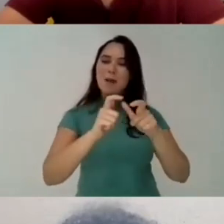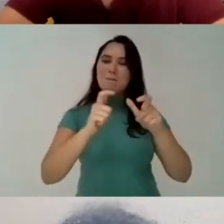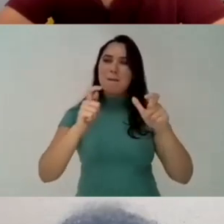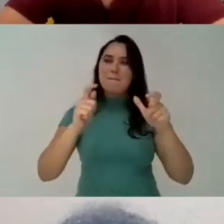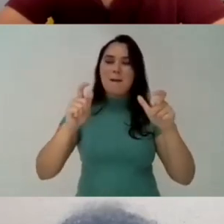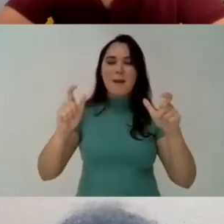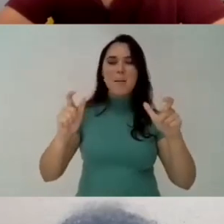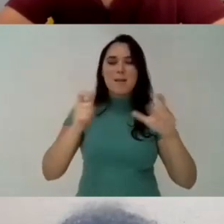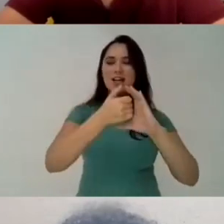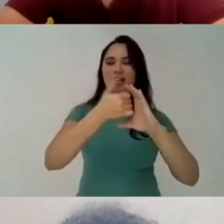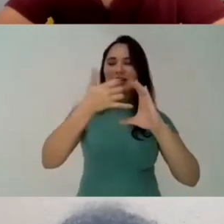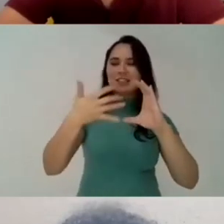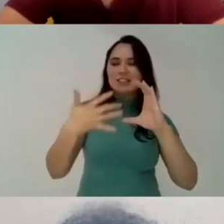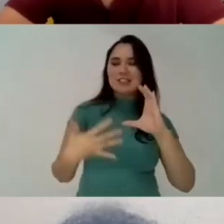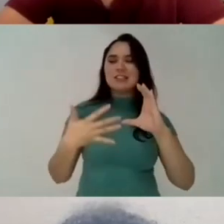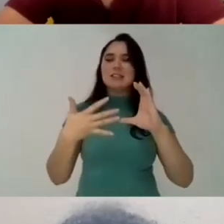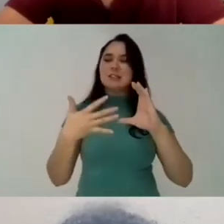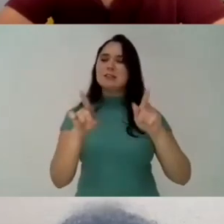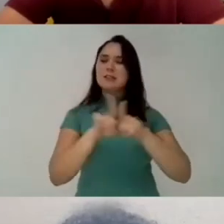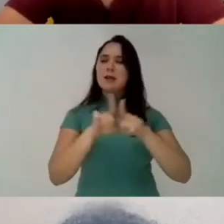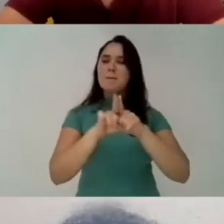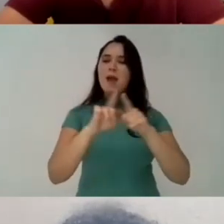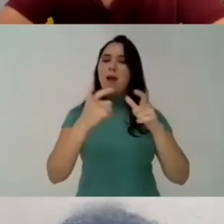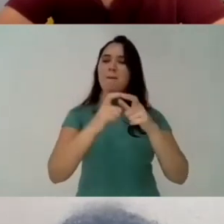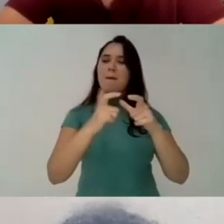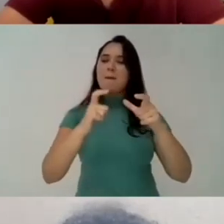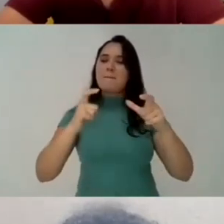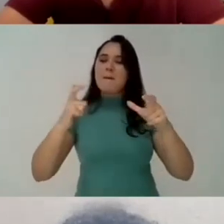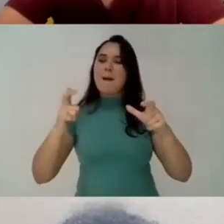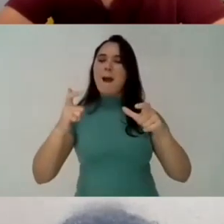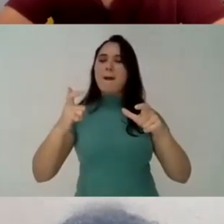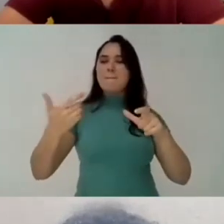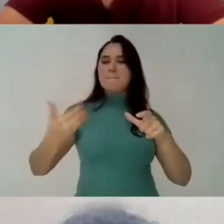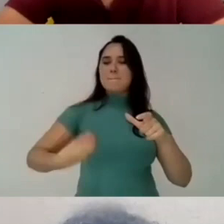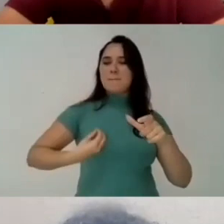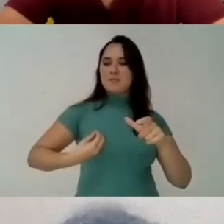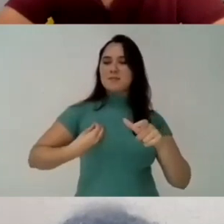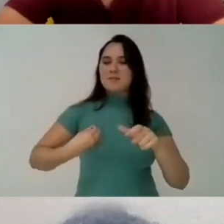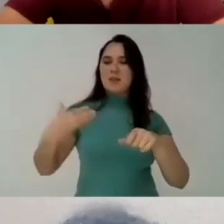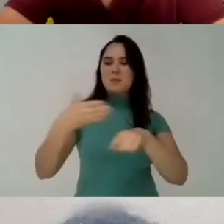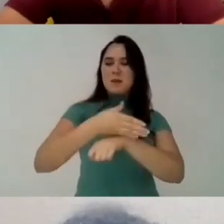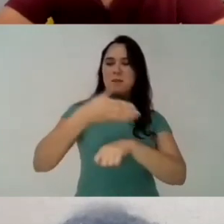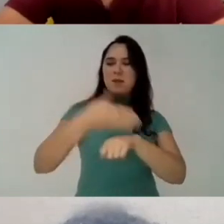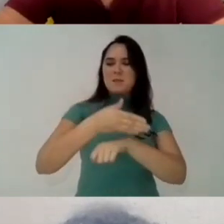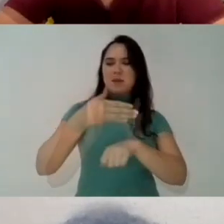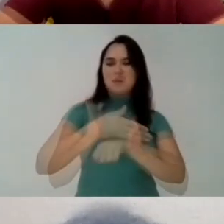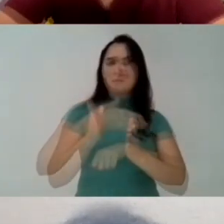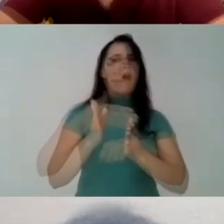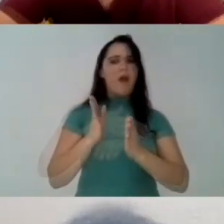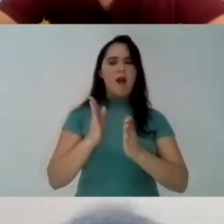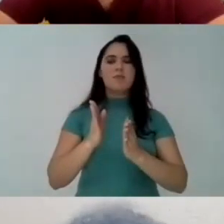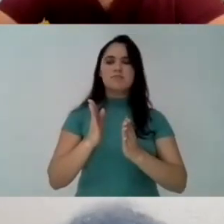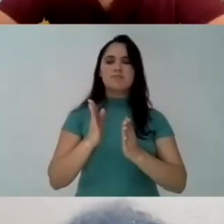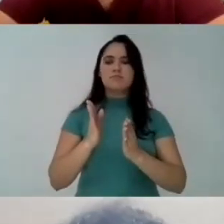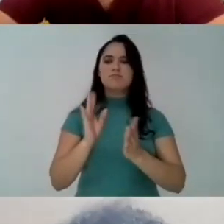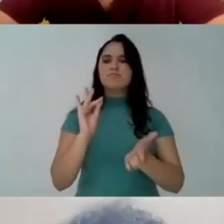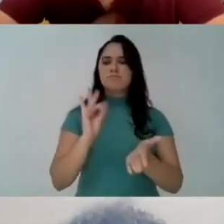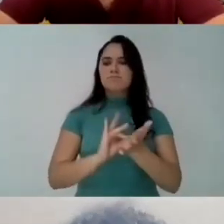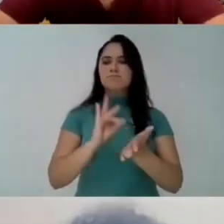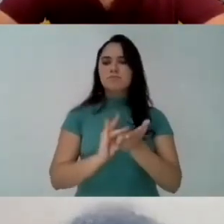has a specific selective process that takes into account the specificities